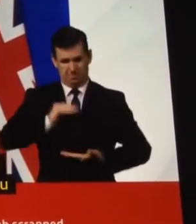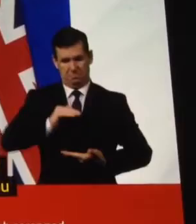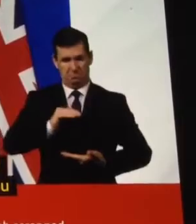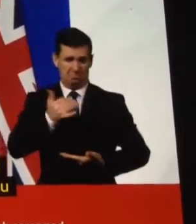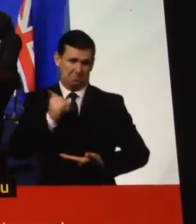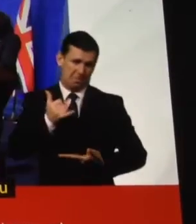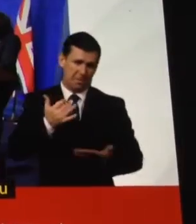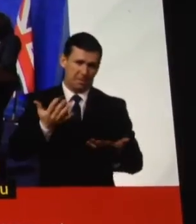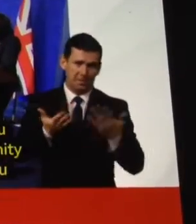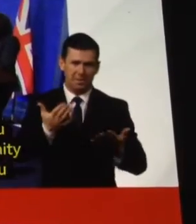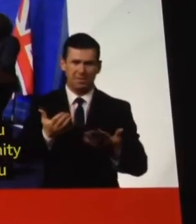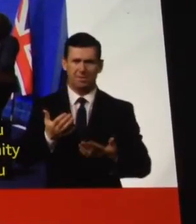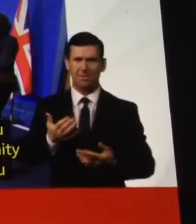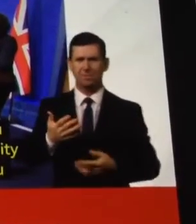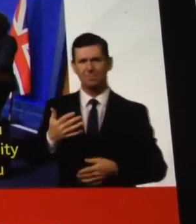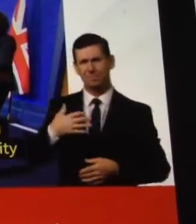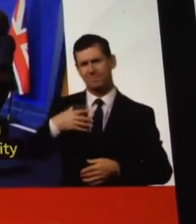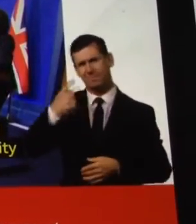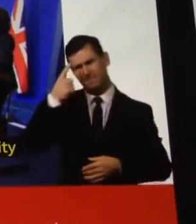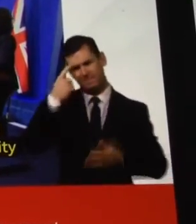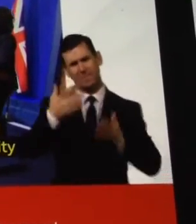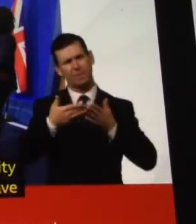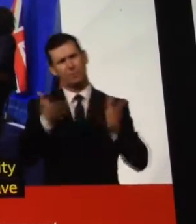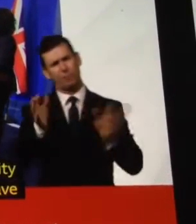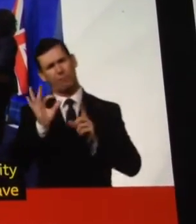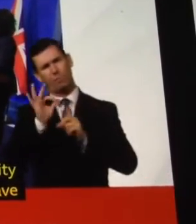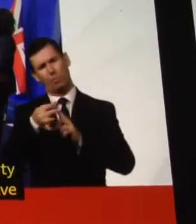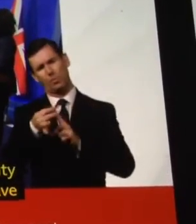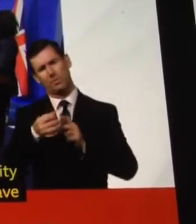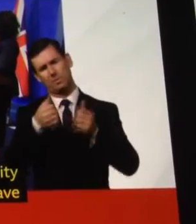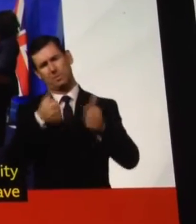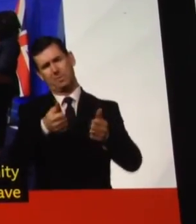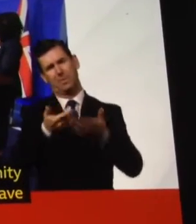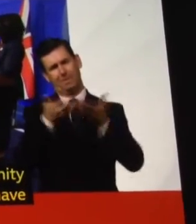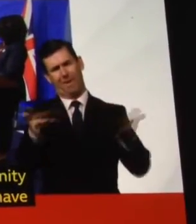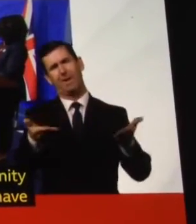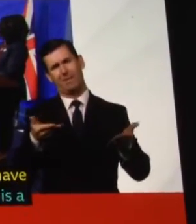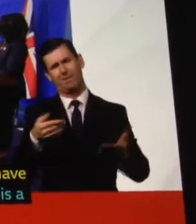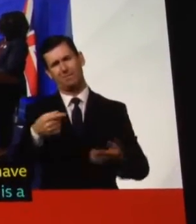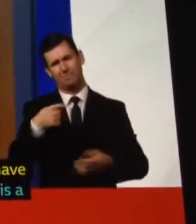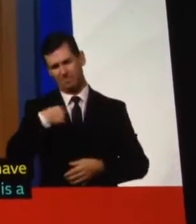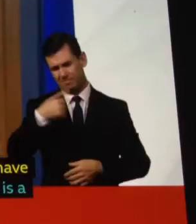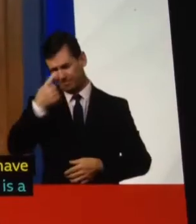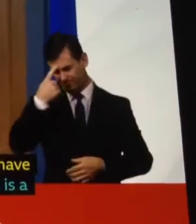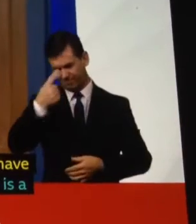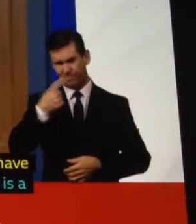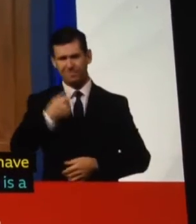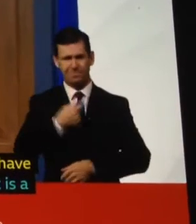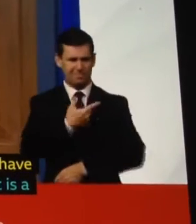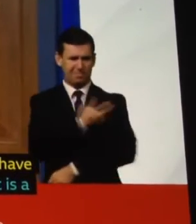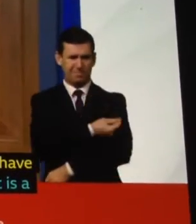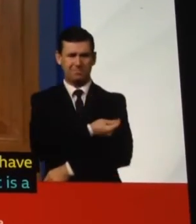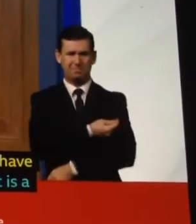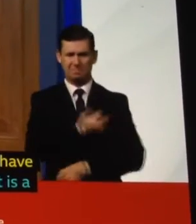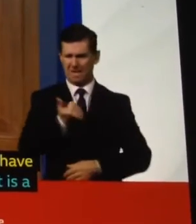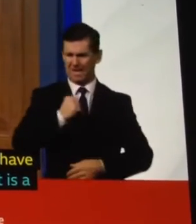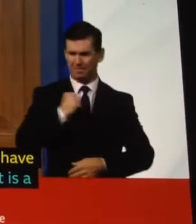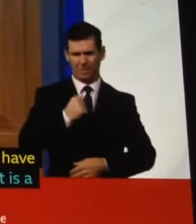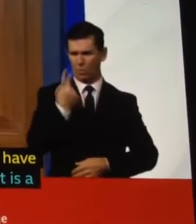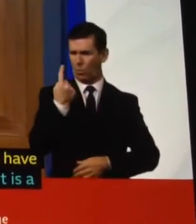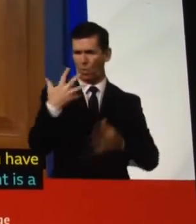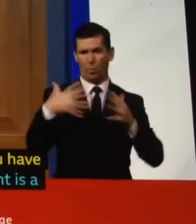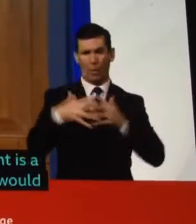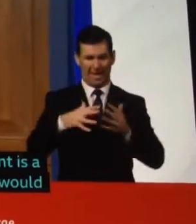But perhaps that would be... Well, I think the general point is a very reasonable one. Actually, the timing, yes, I would expect some protection probably even beginning within a week